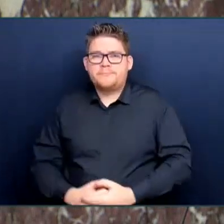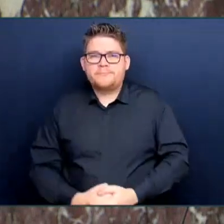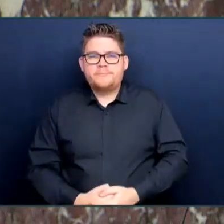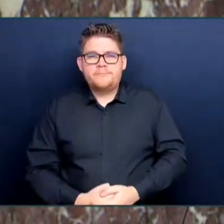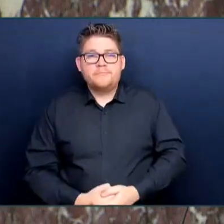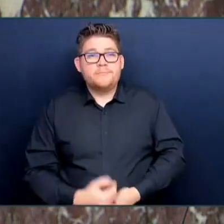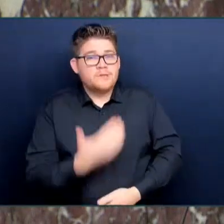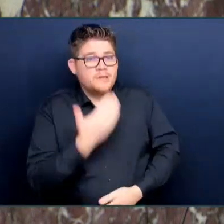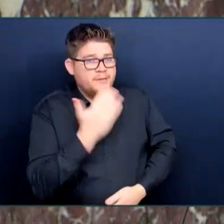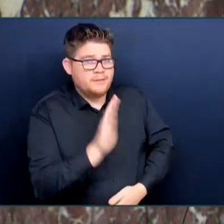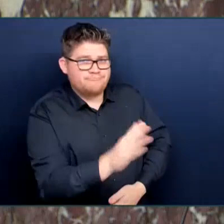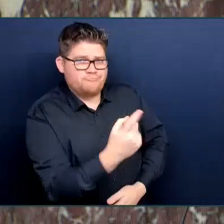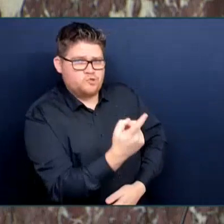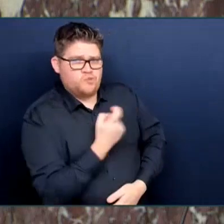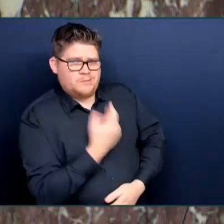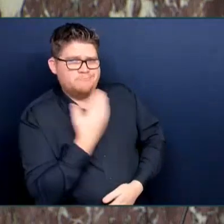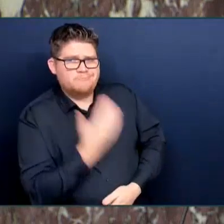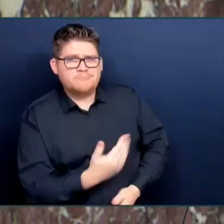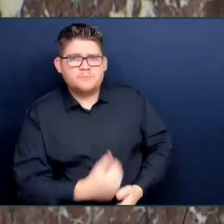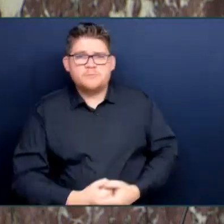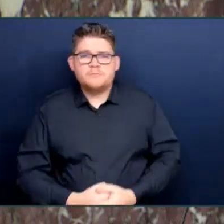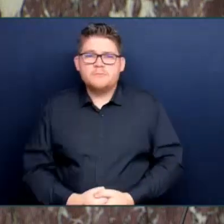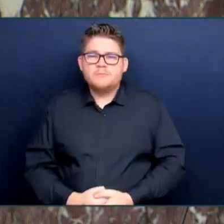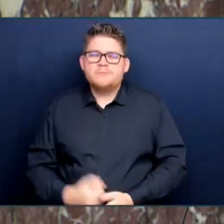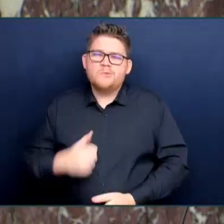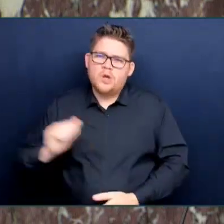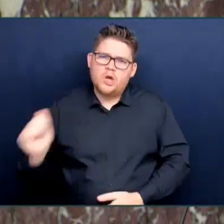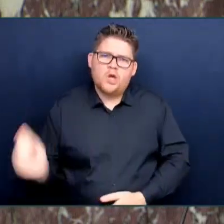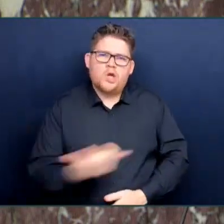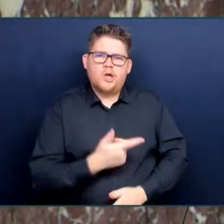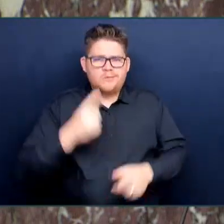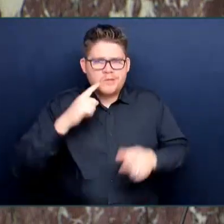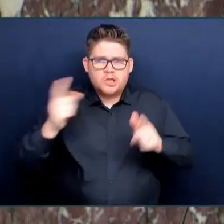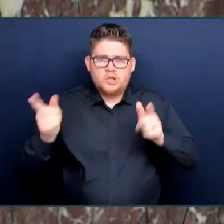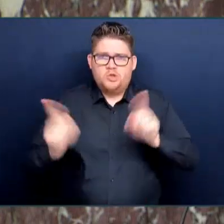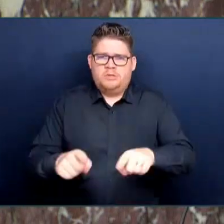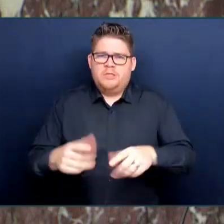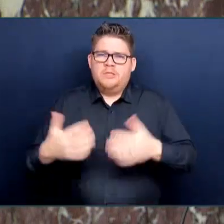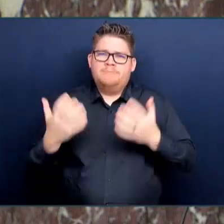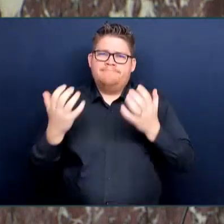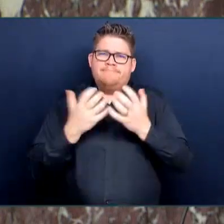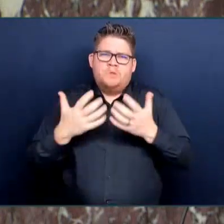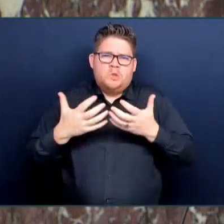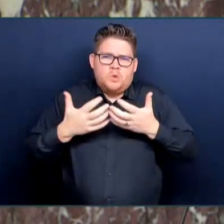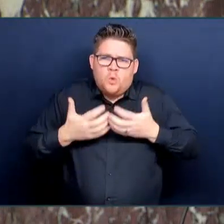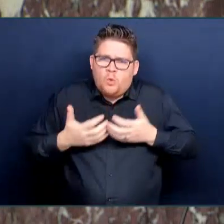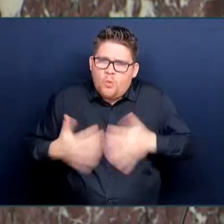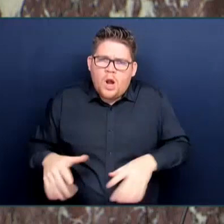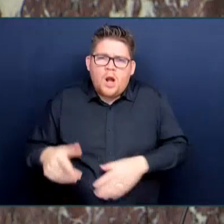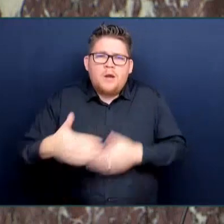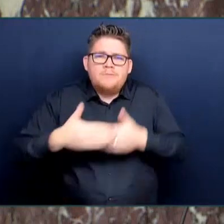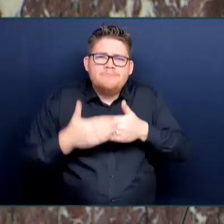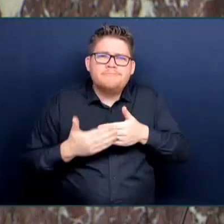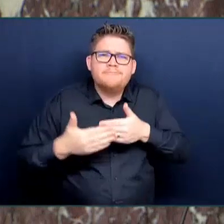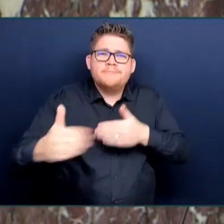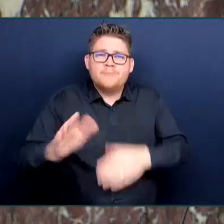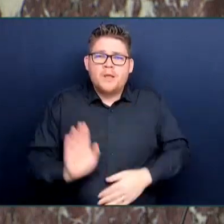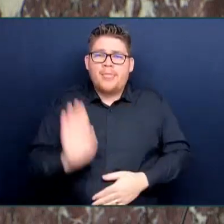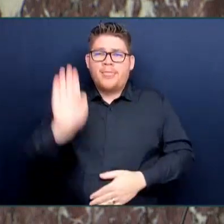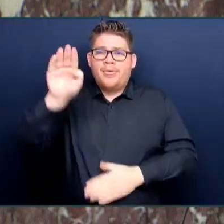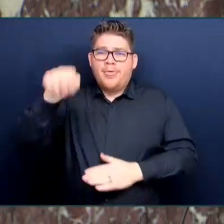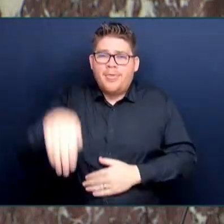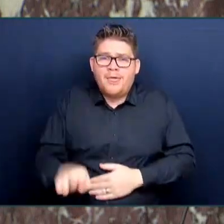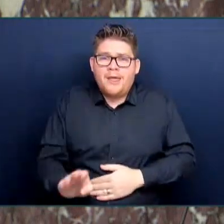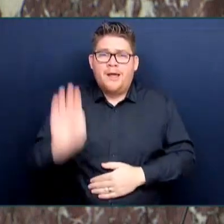past the boom and bust cycles that are too often leaving forestry workers and communities behind. And that's why we're